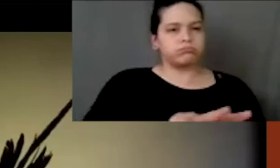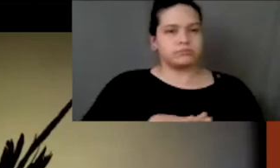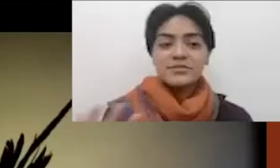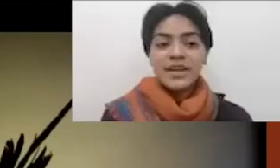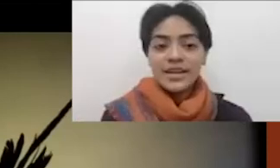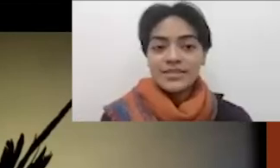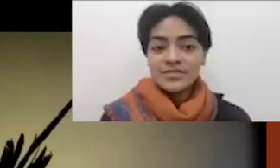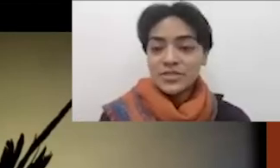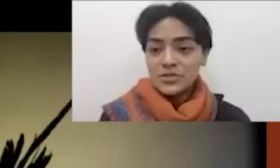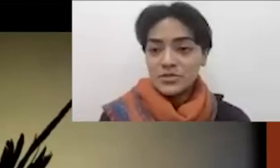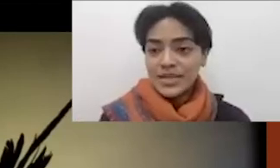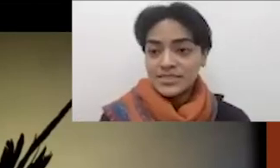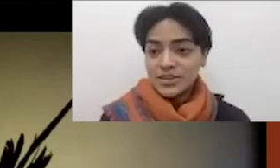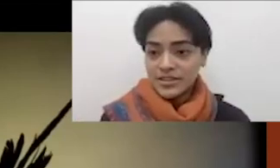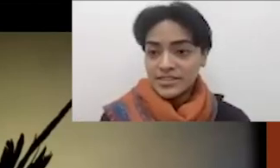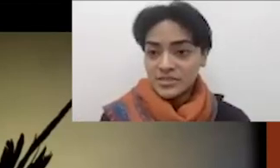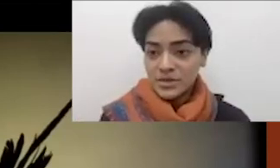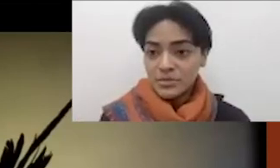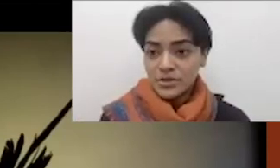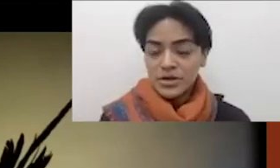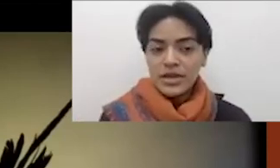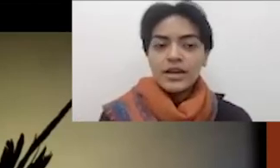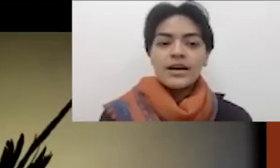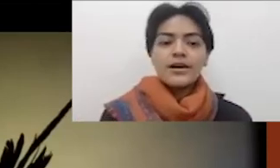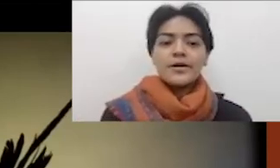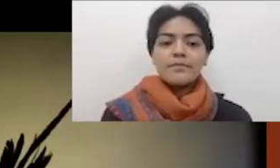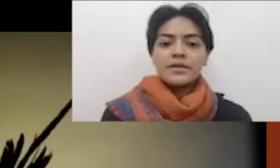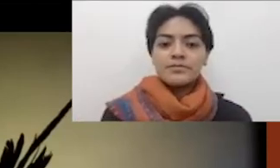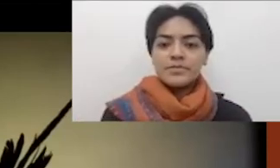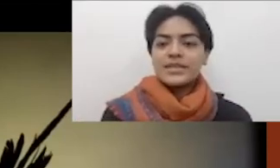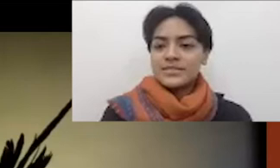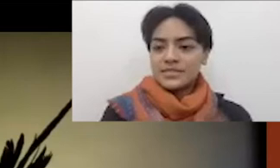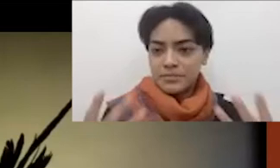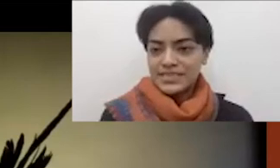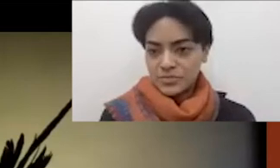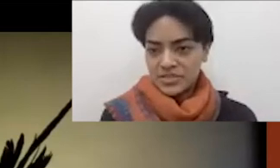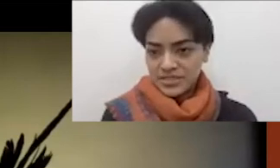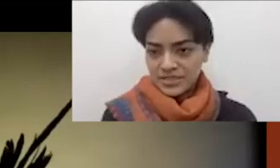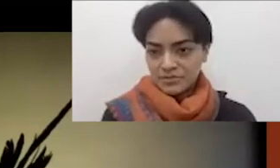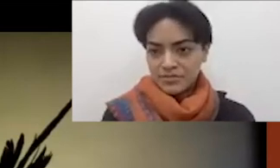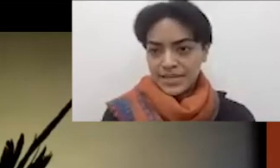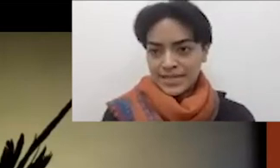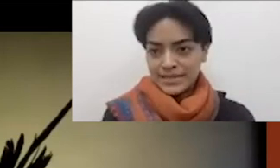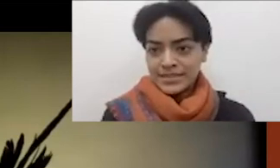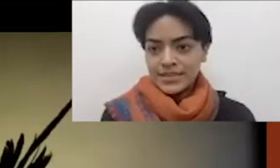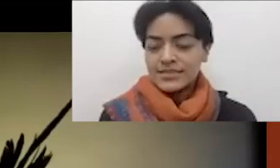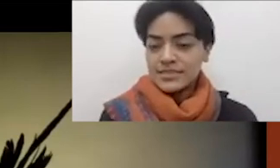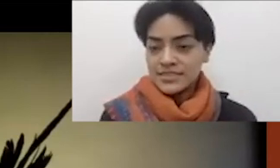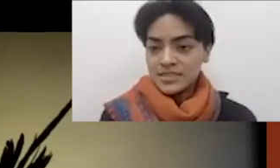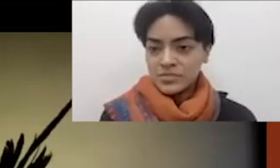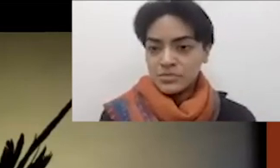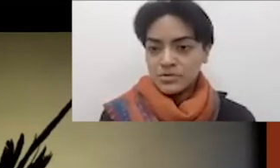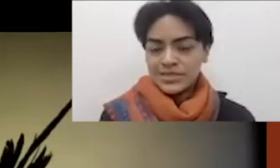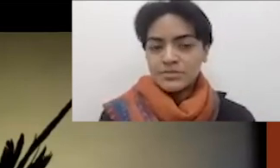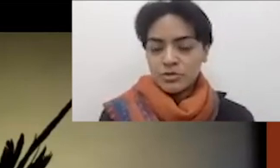So we have some guidelines for you as an audience member. So Because of past experiences that we've had as